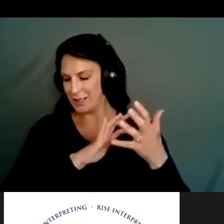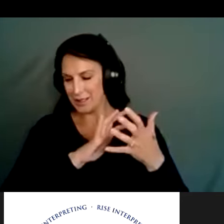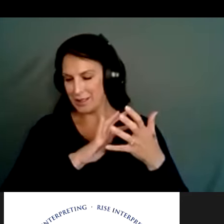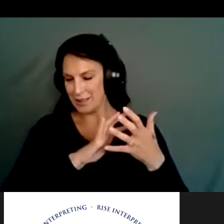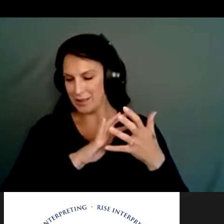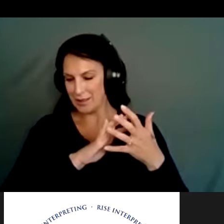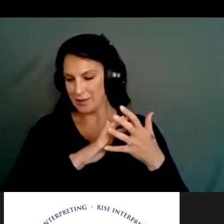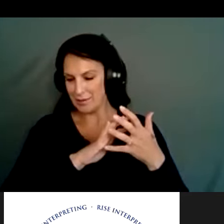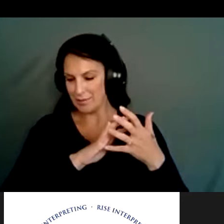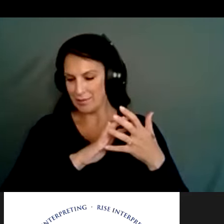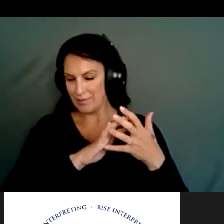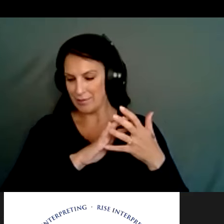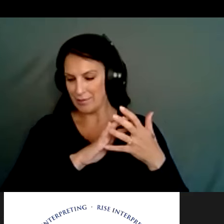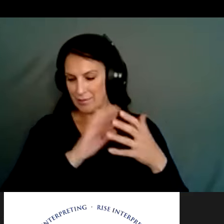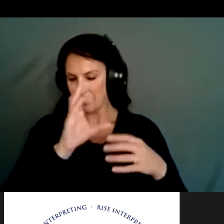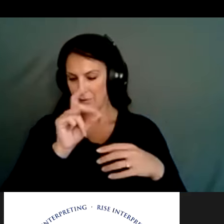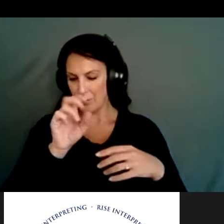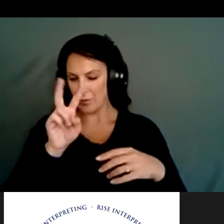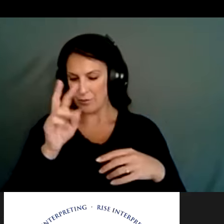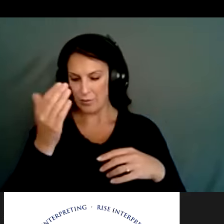aspect of code 215.